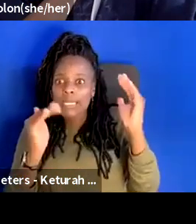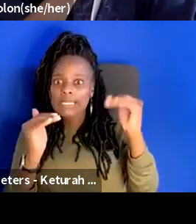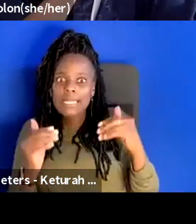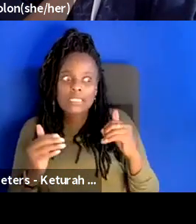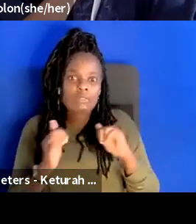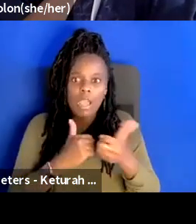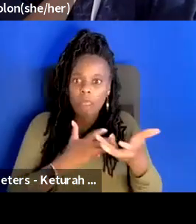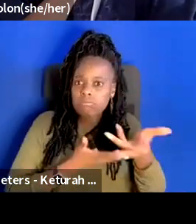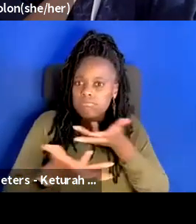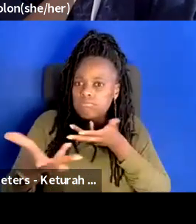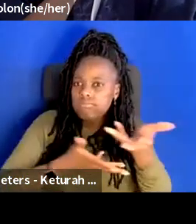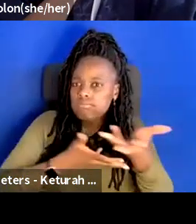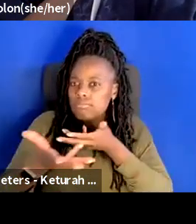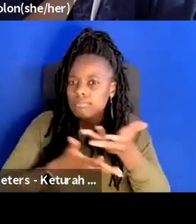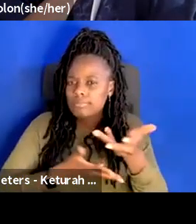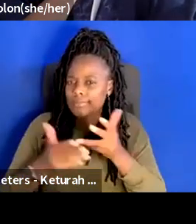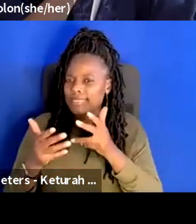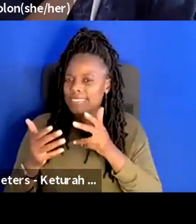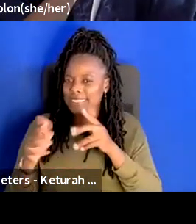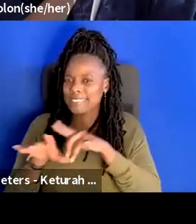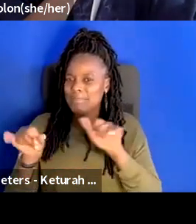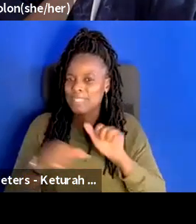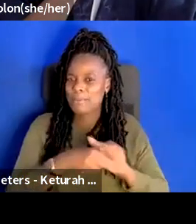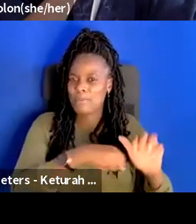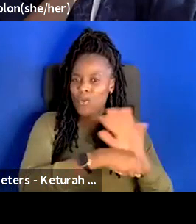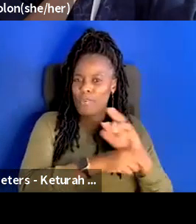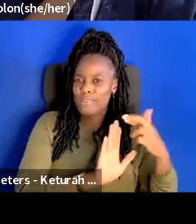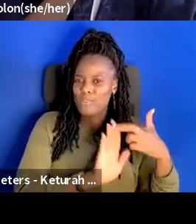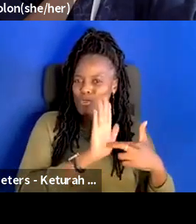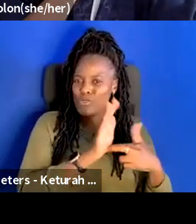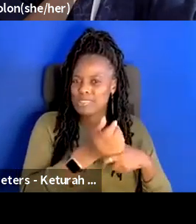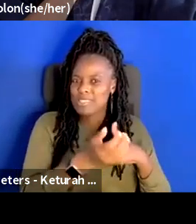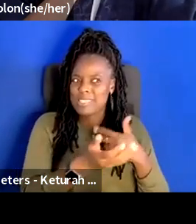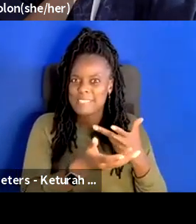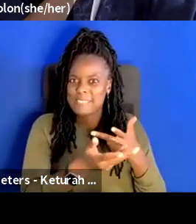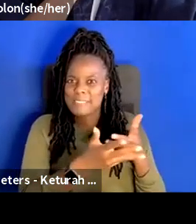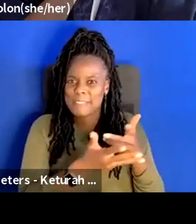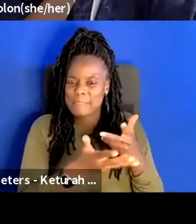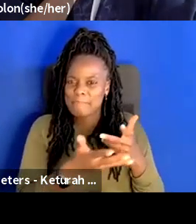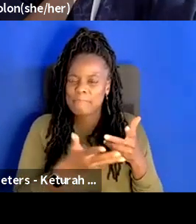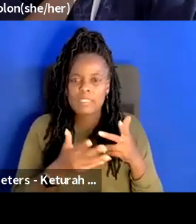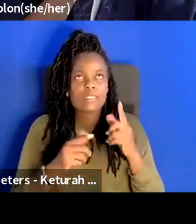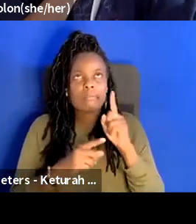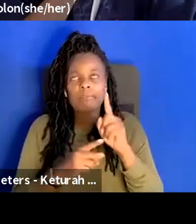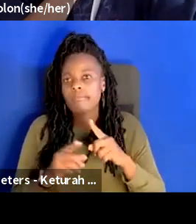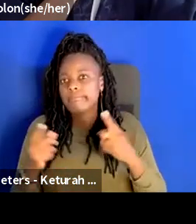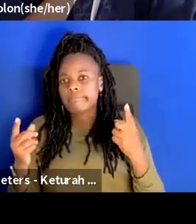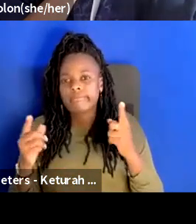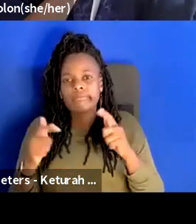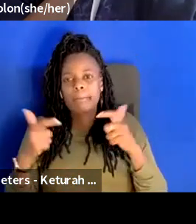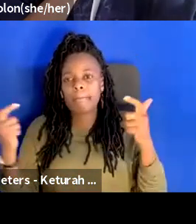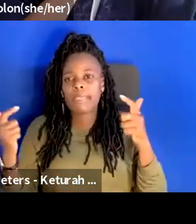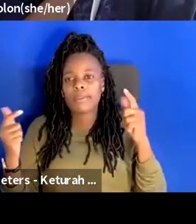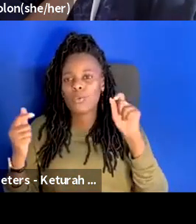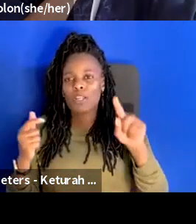each other um so i'm i it's a big question that i have for myself and i i don't anticipate that there are any solid